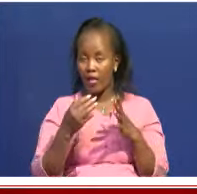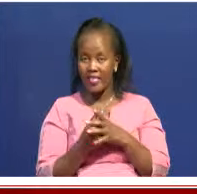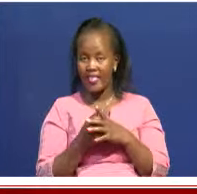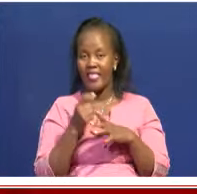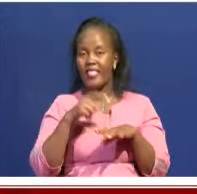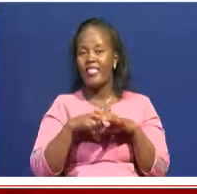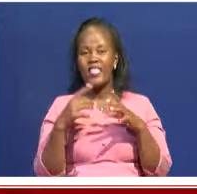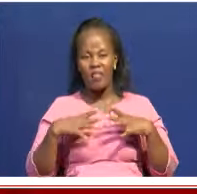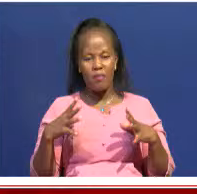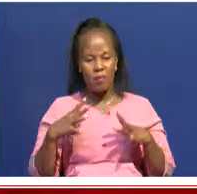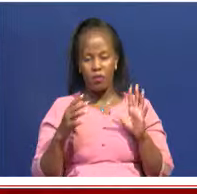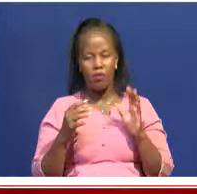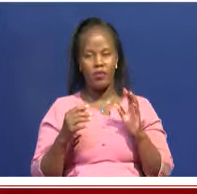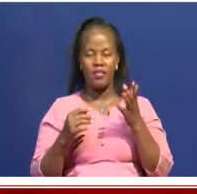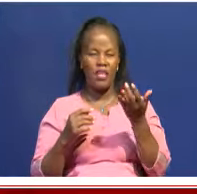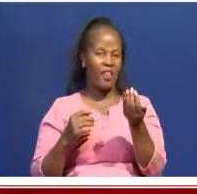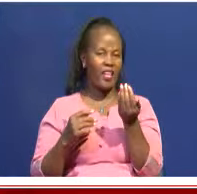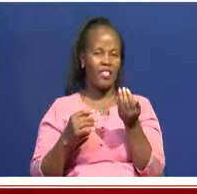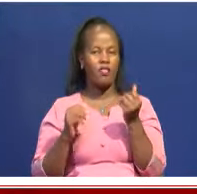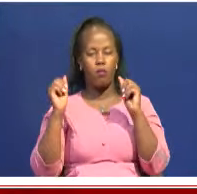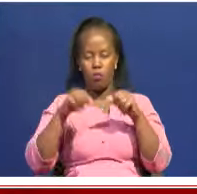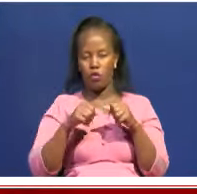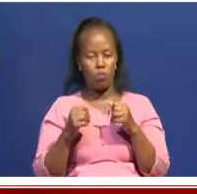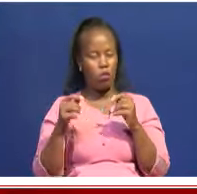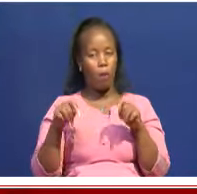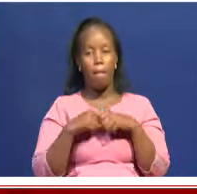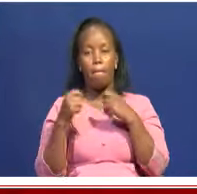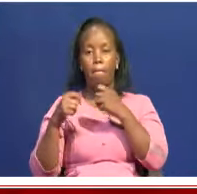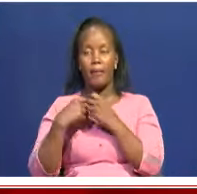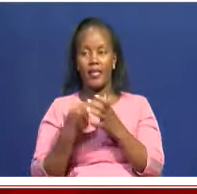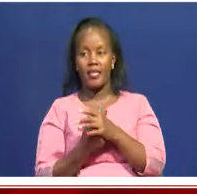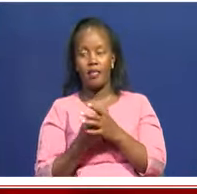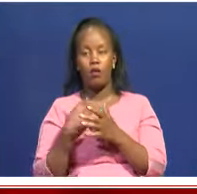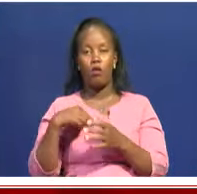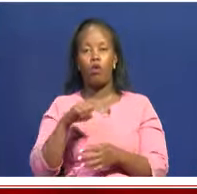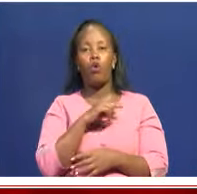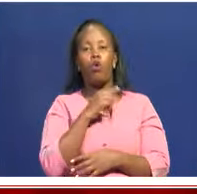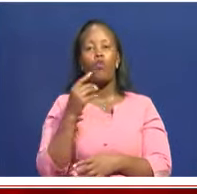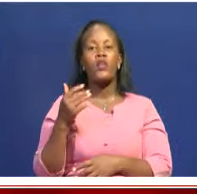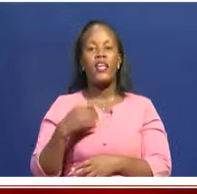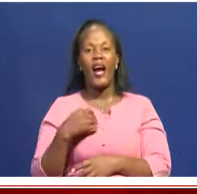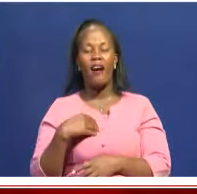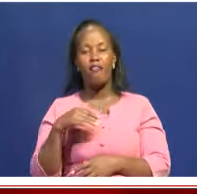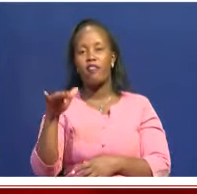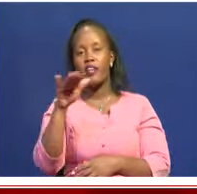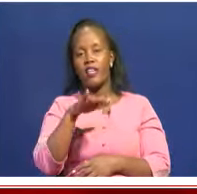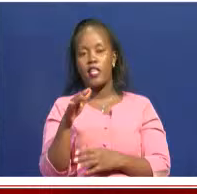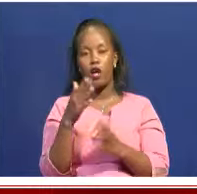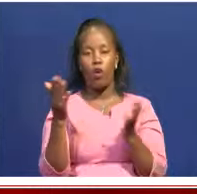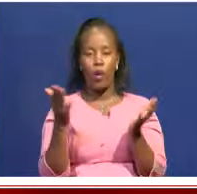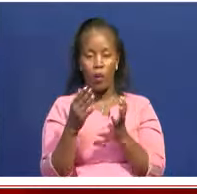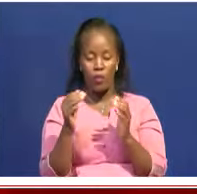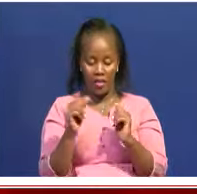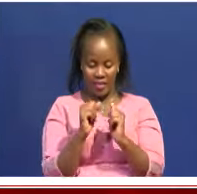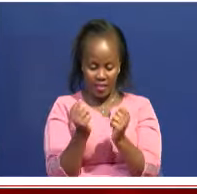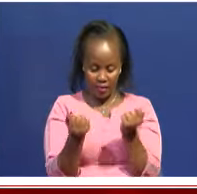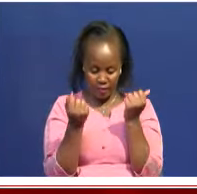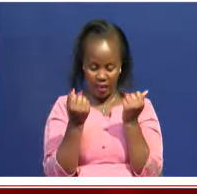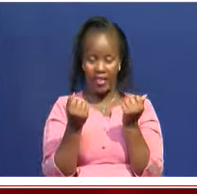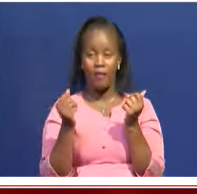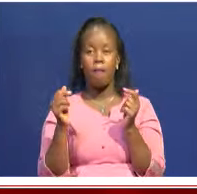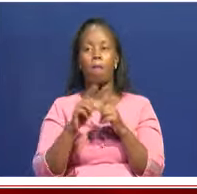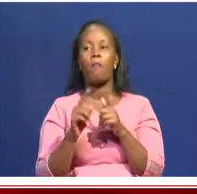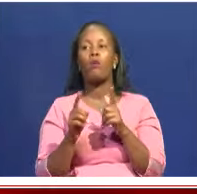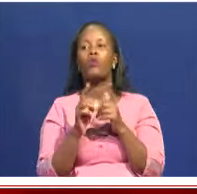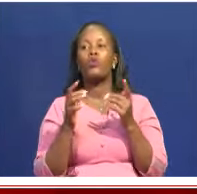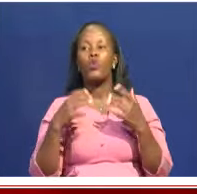years you'll find that you might even break it. So what we do, we have a vault at the NMK where we safeguard this. And at the same time, at NMK, we have a